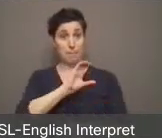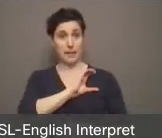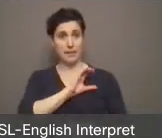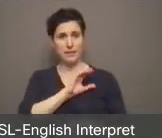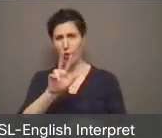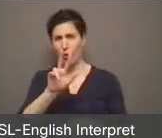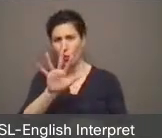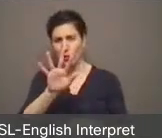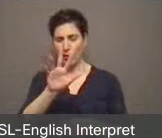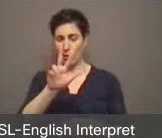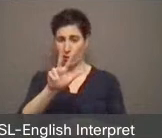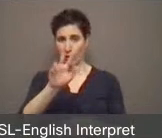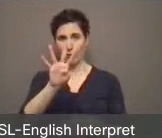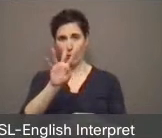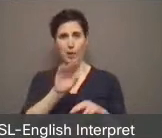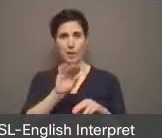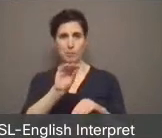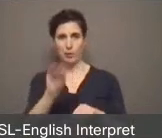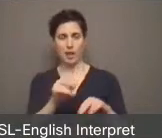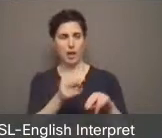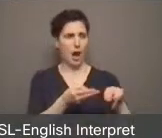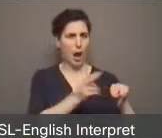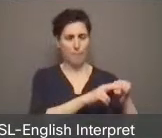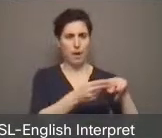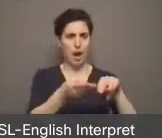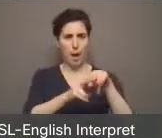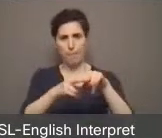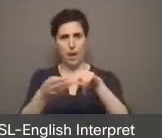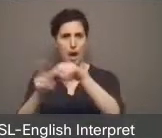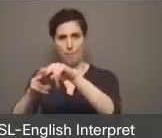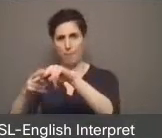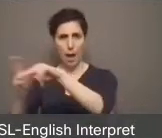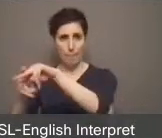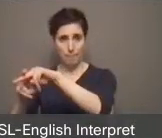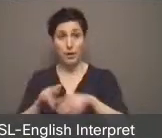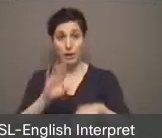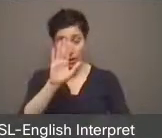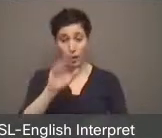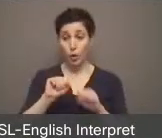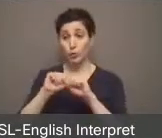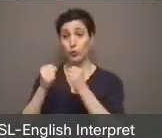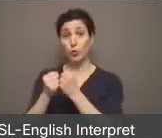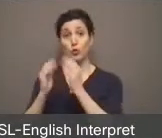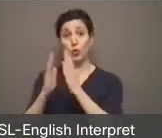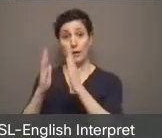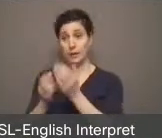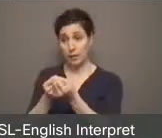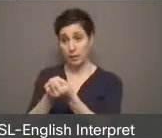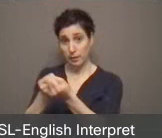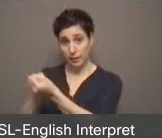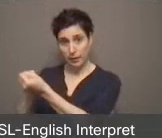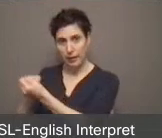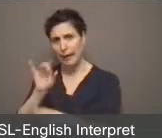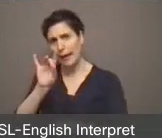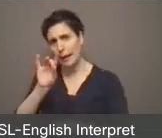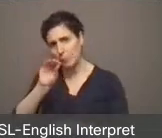At the same time, spending on social housing went down by 8%.